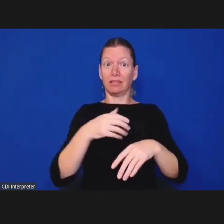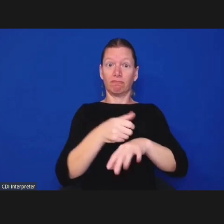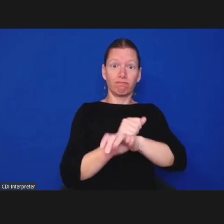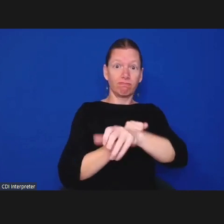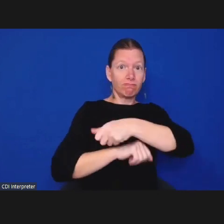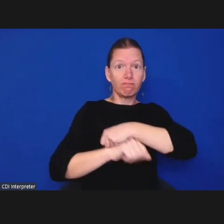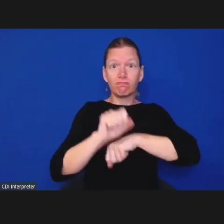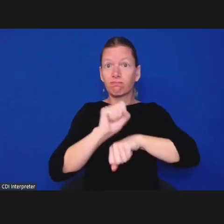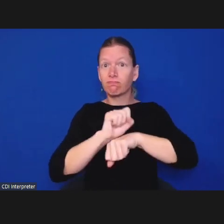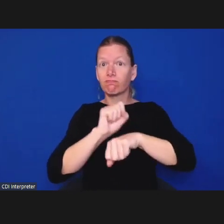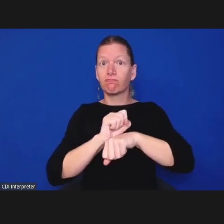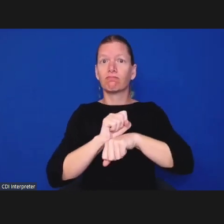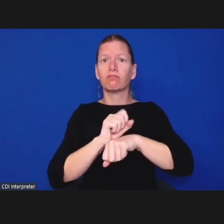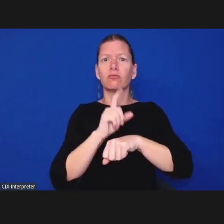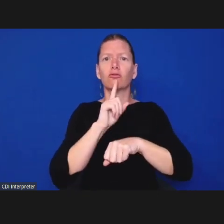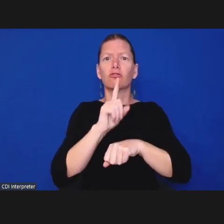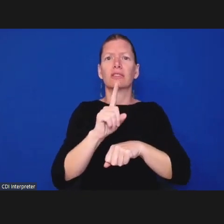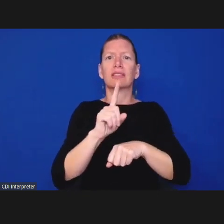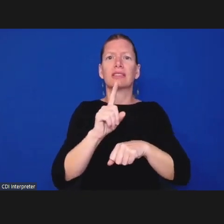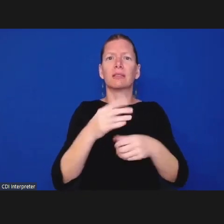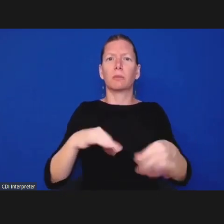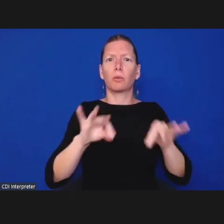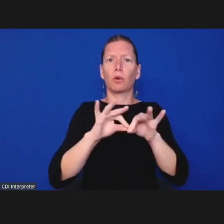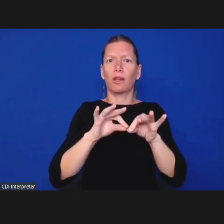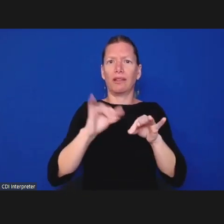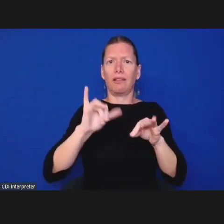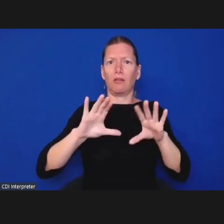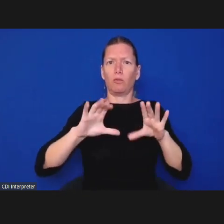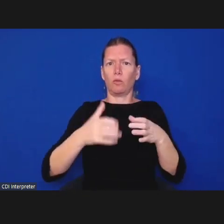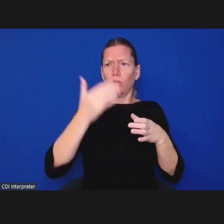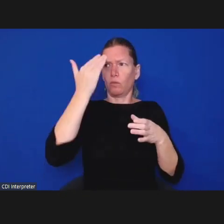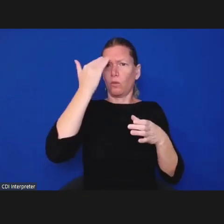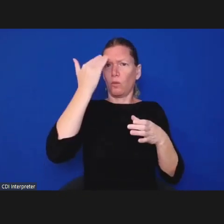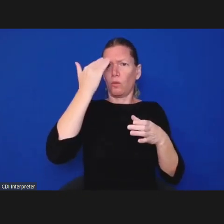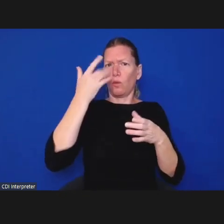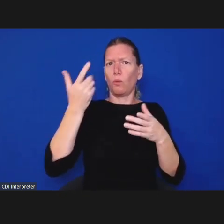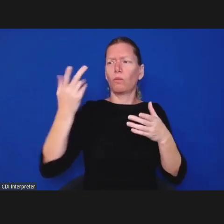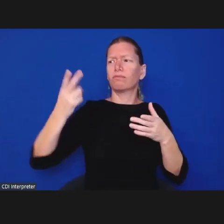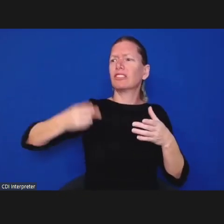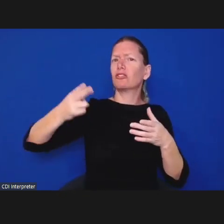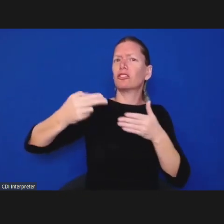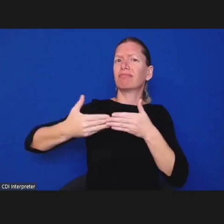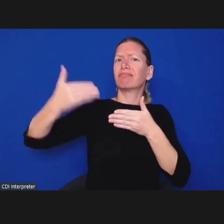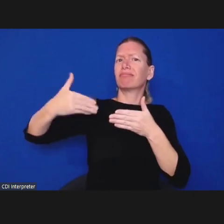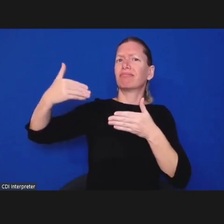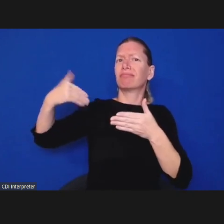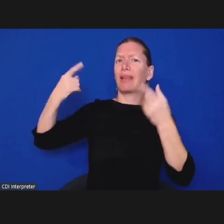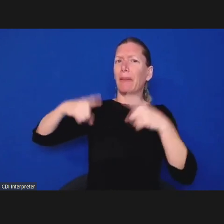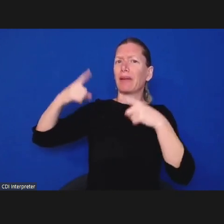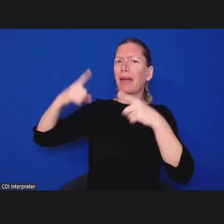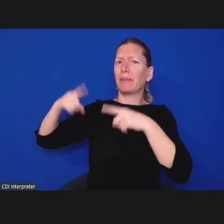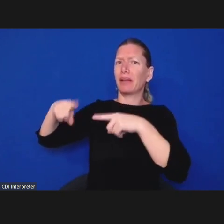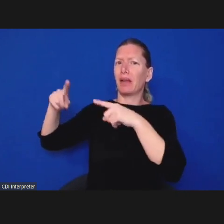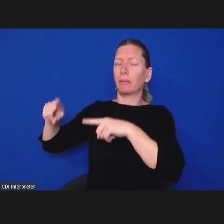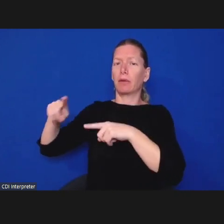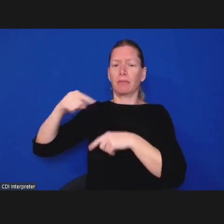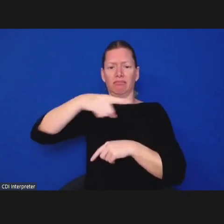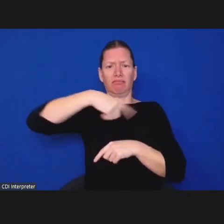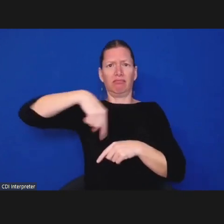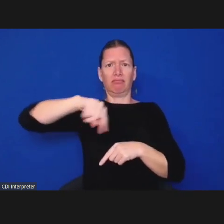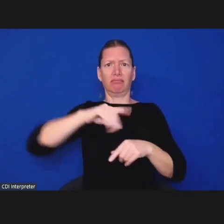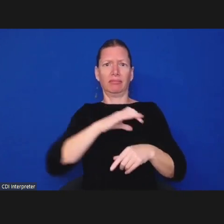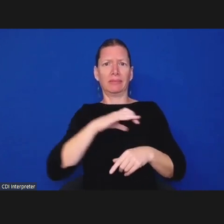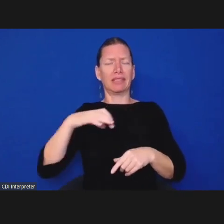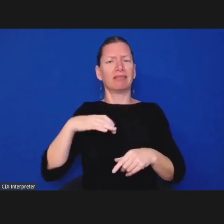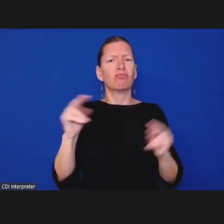where it came from but also is impartial in its work it's fair and making decisions based on